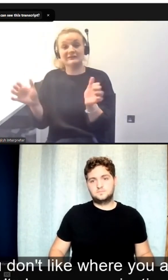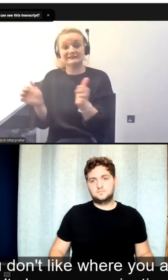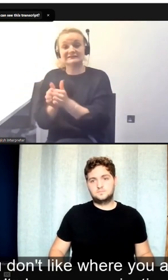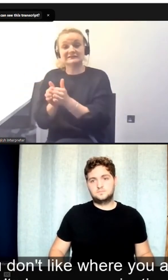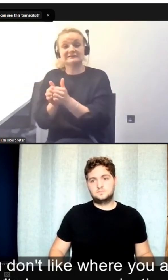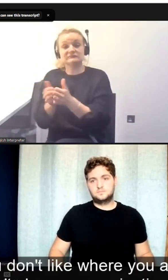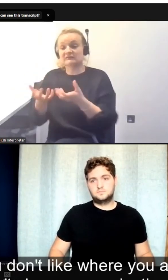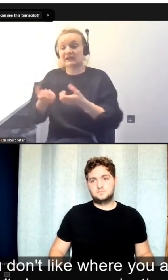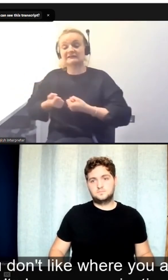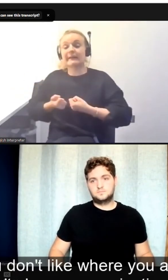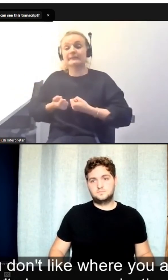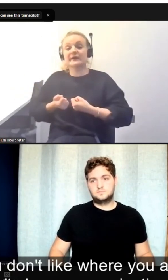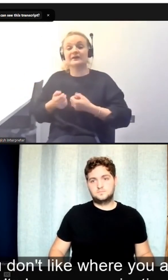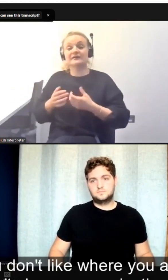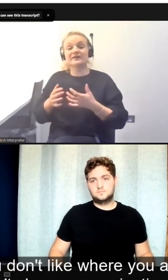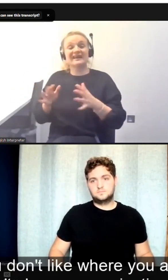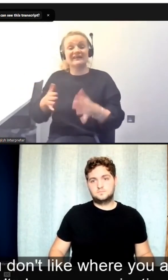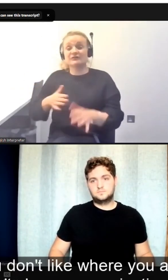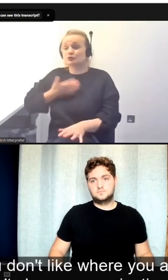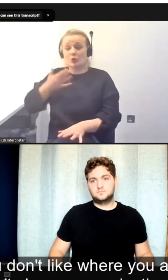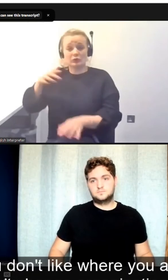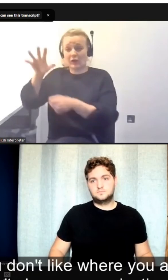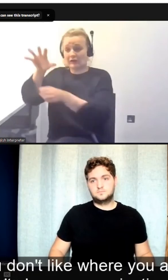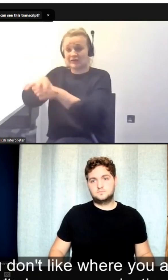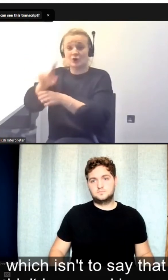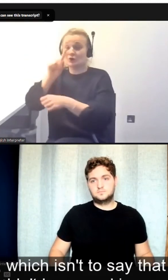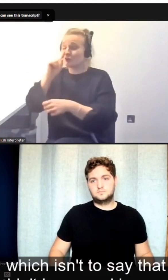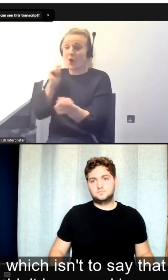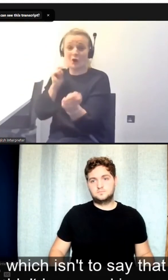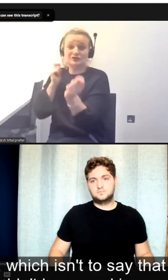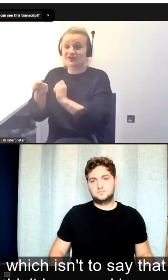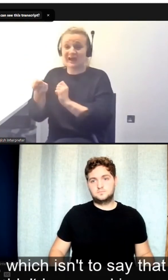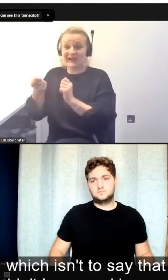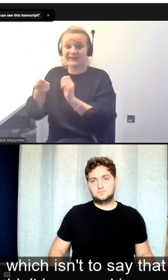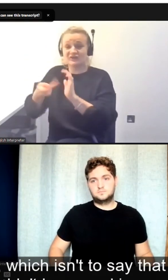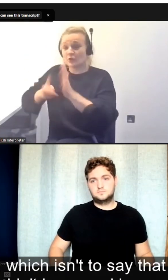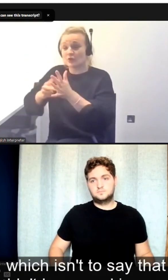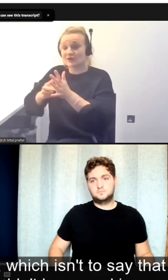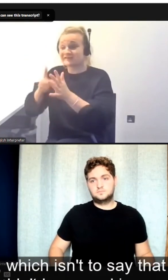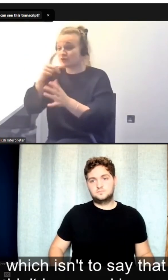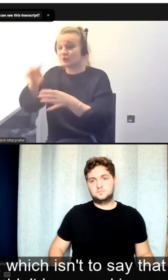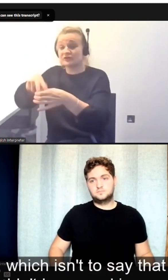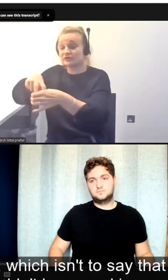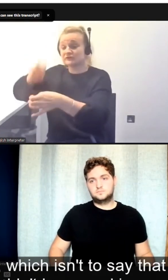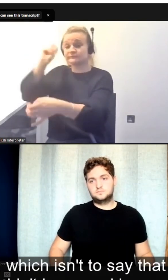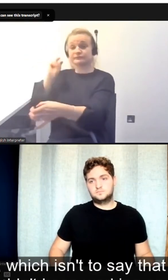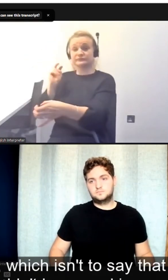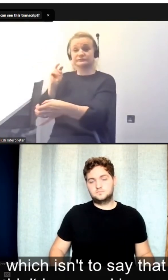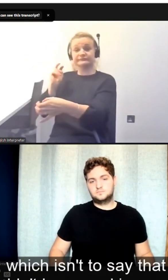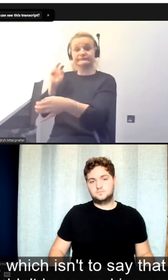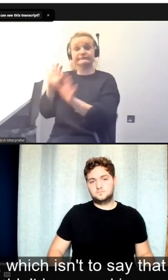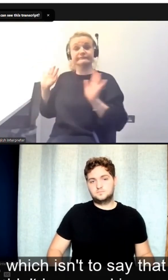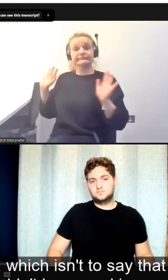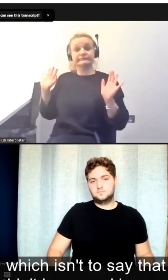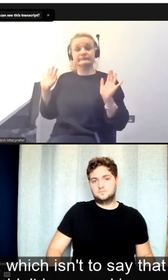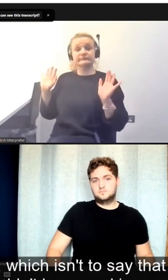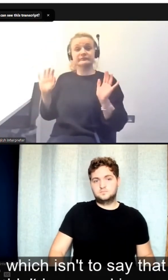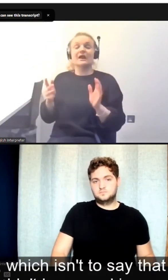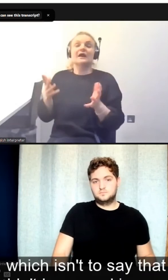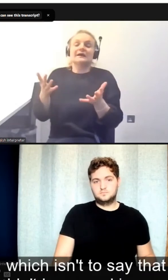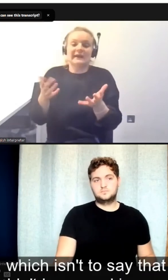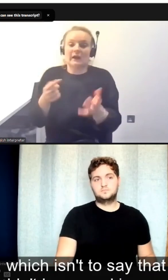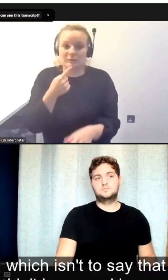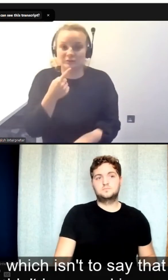and I've always believed that you can't change organizations, you can only take yourself out of it. Which isn't to say